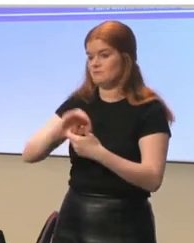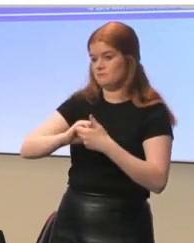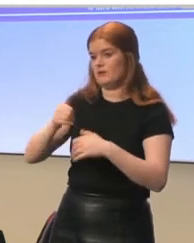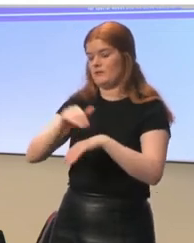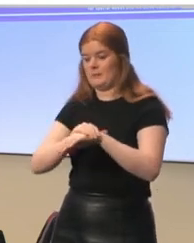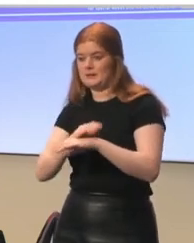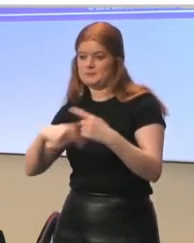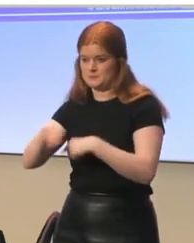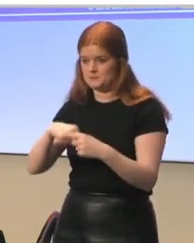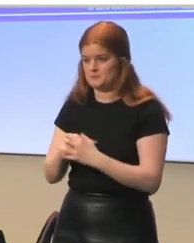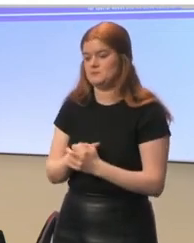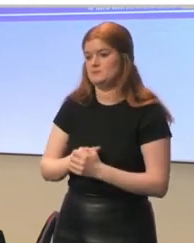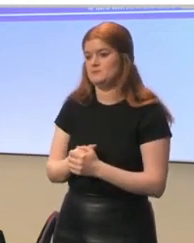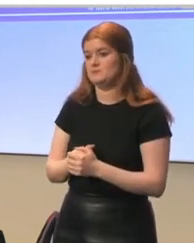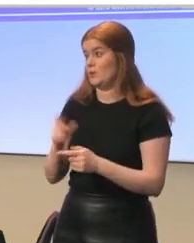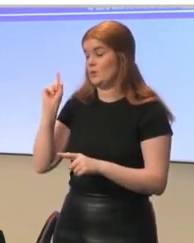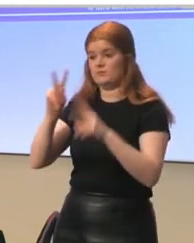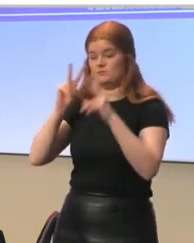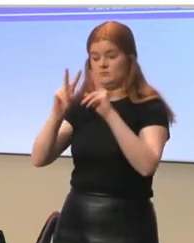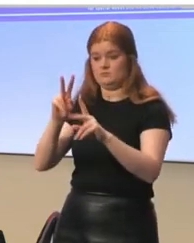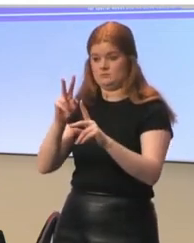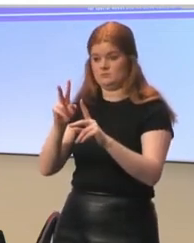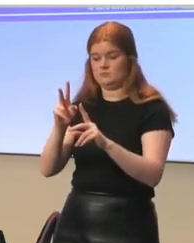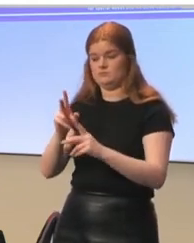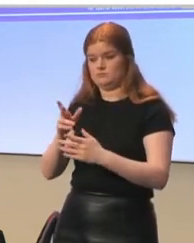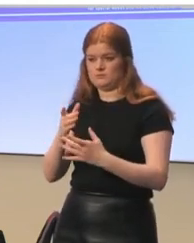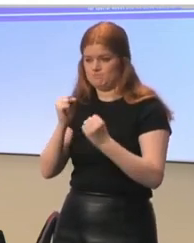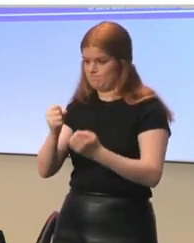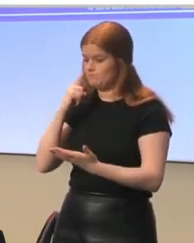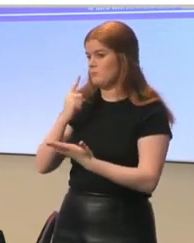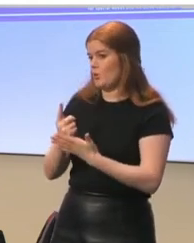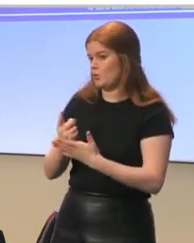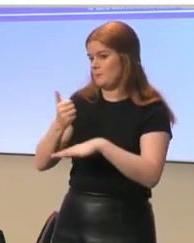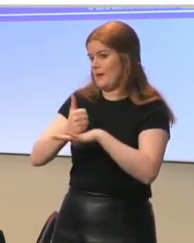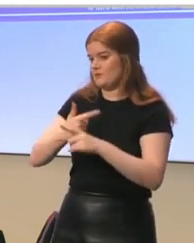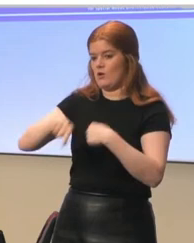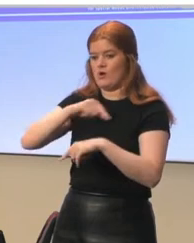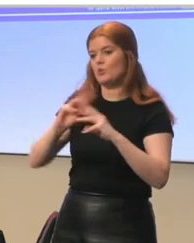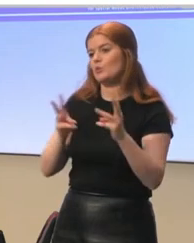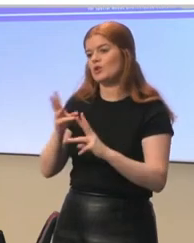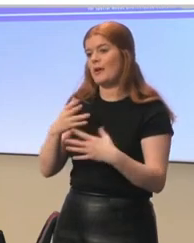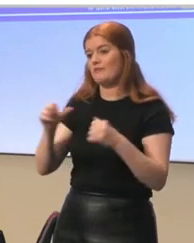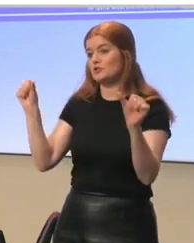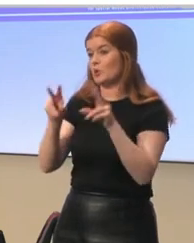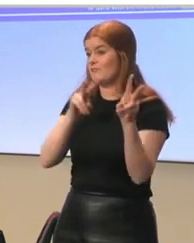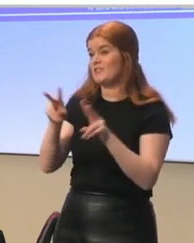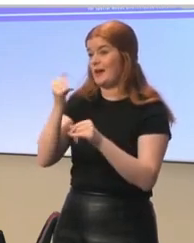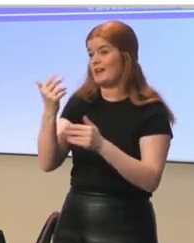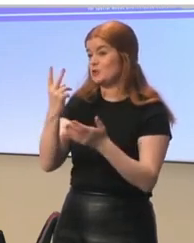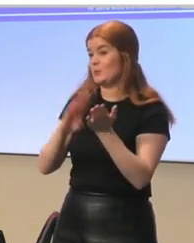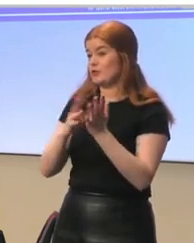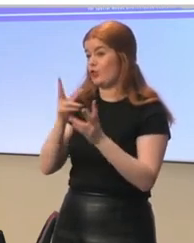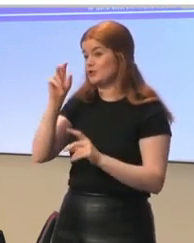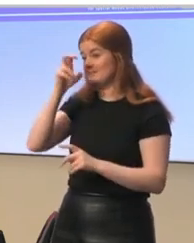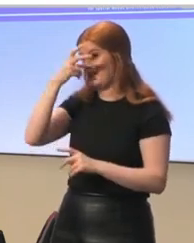And this position is quite important basis for our work. And we have a short video. It's like 2 minutes and 30